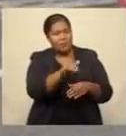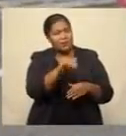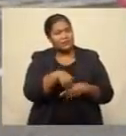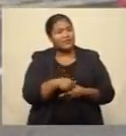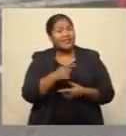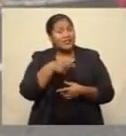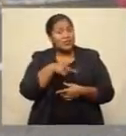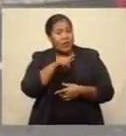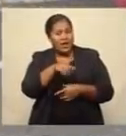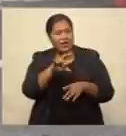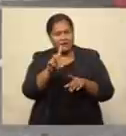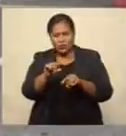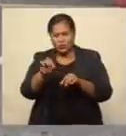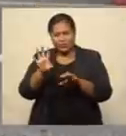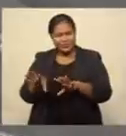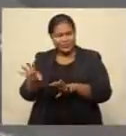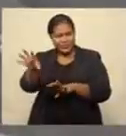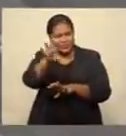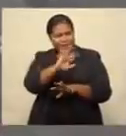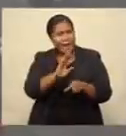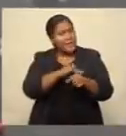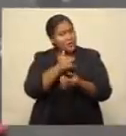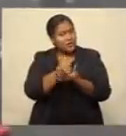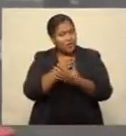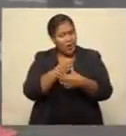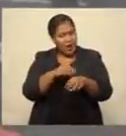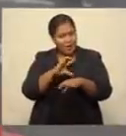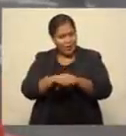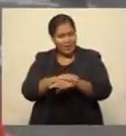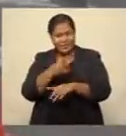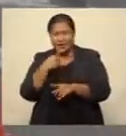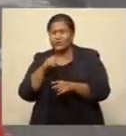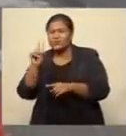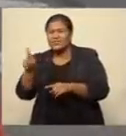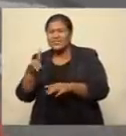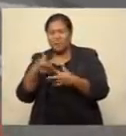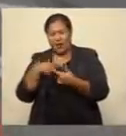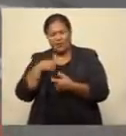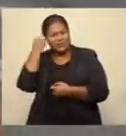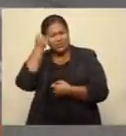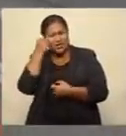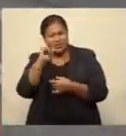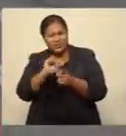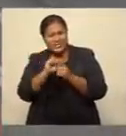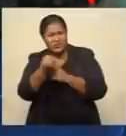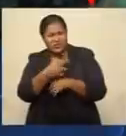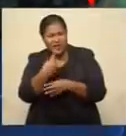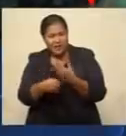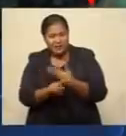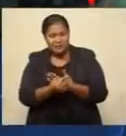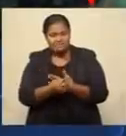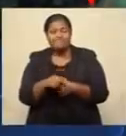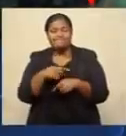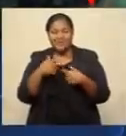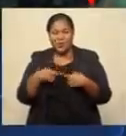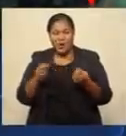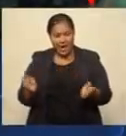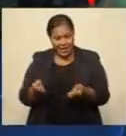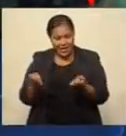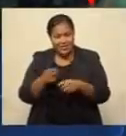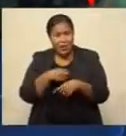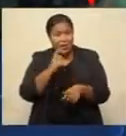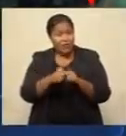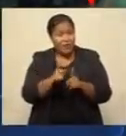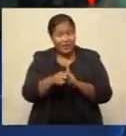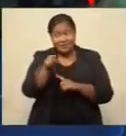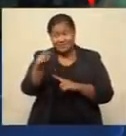mapped out measures to ensure officers are able to cope up with the stressful situation. We are encouraging our commanders on